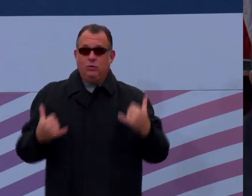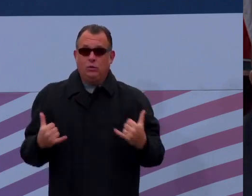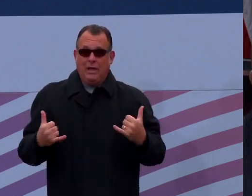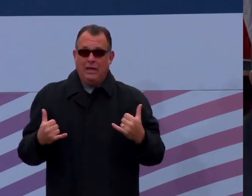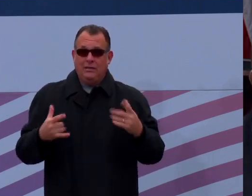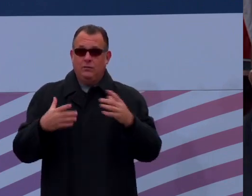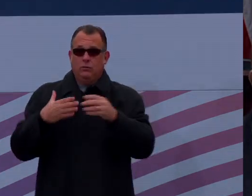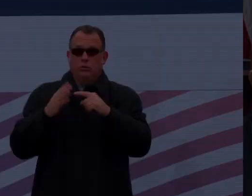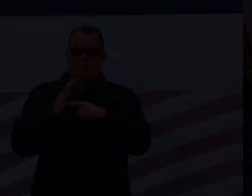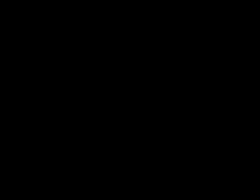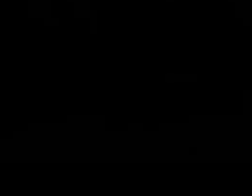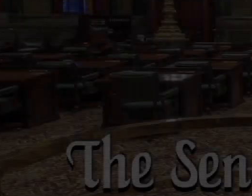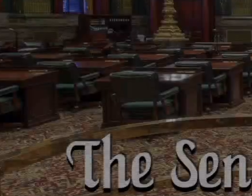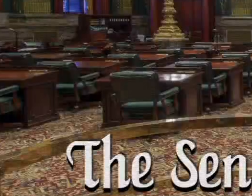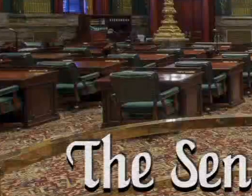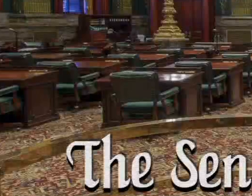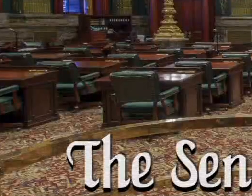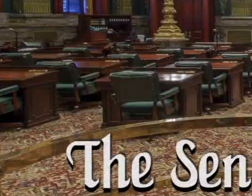Senate will be at ease.